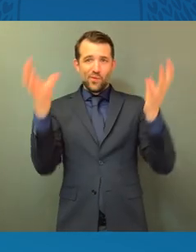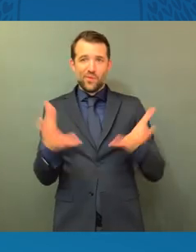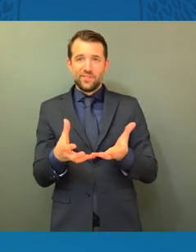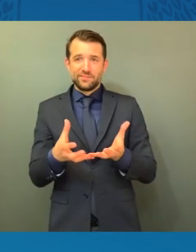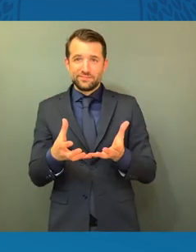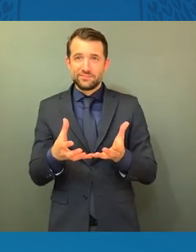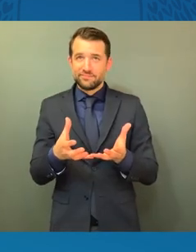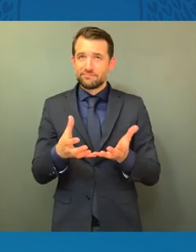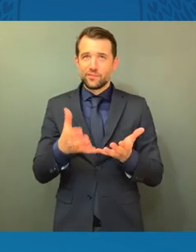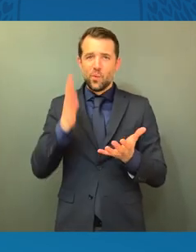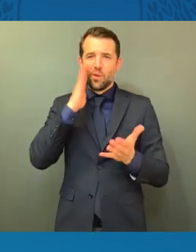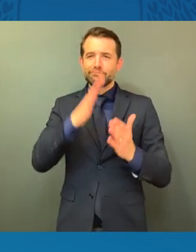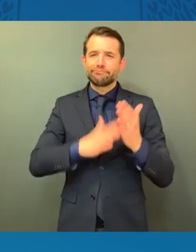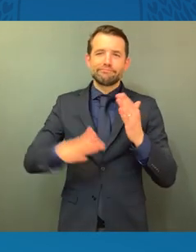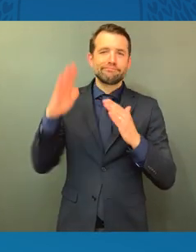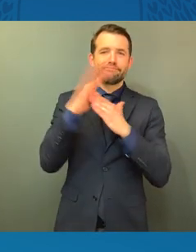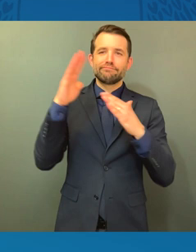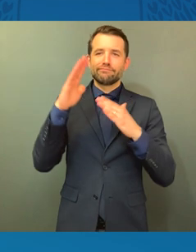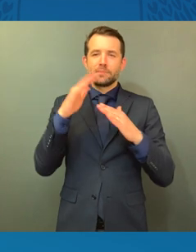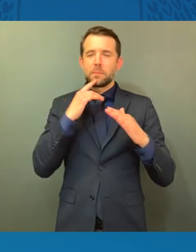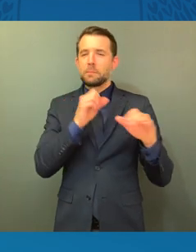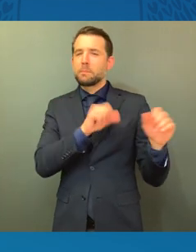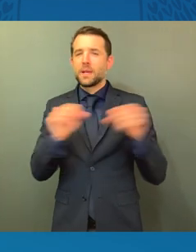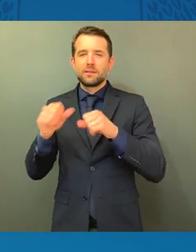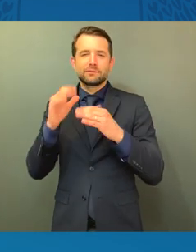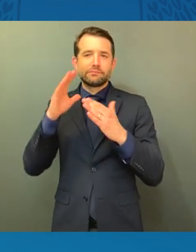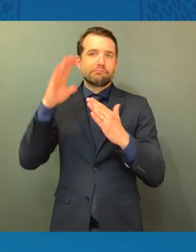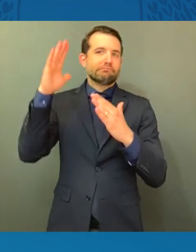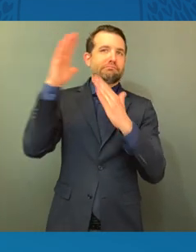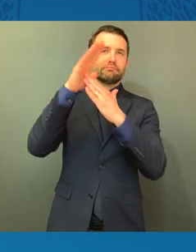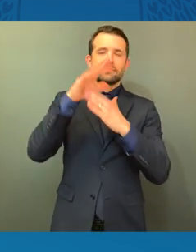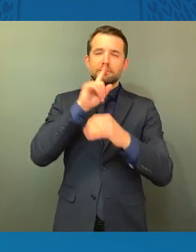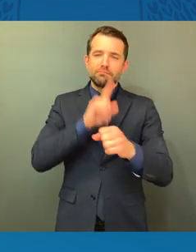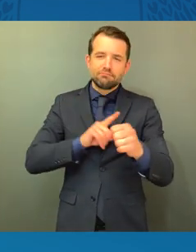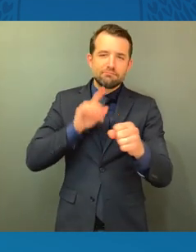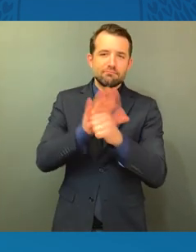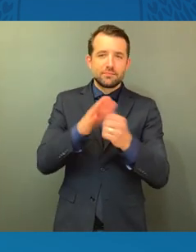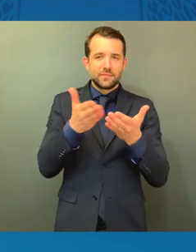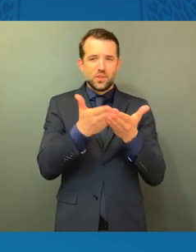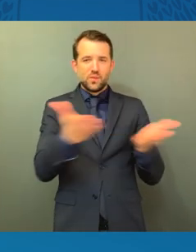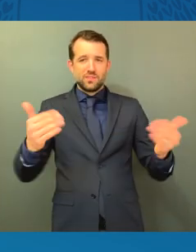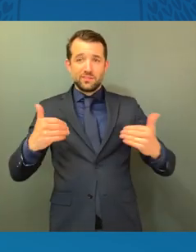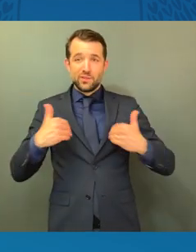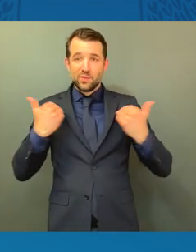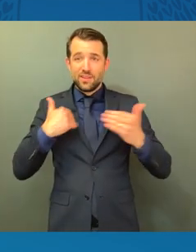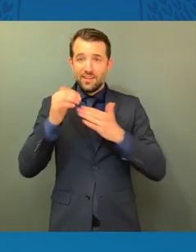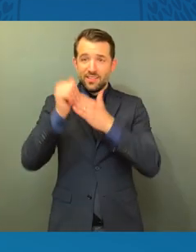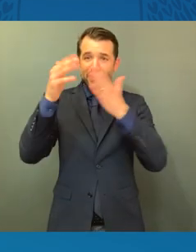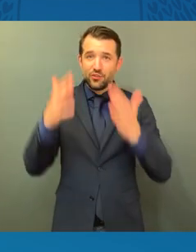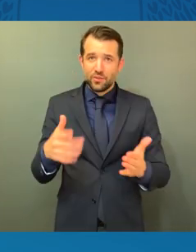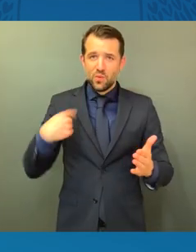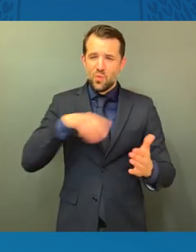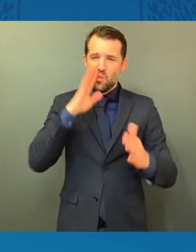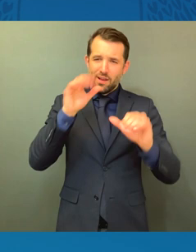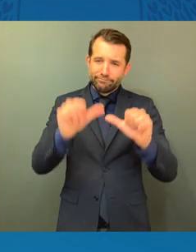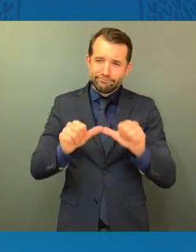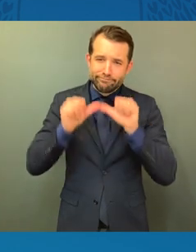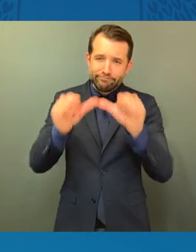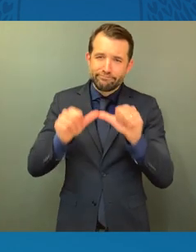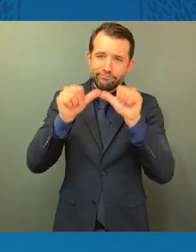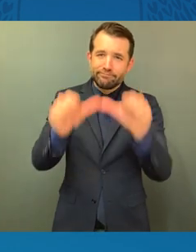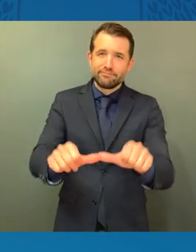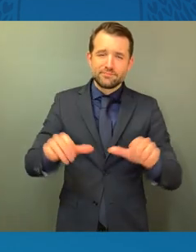And I will make this promise to our young leaders that we will continue to fight to ensure that you have